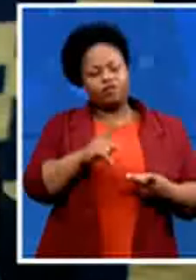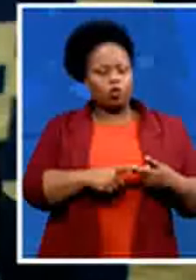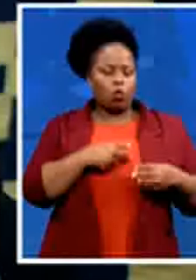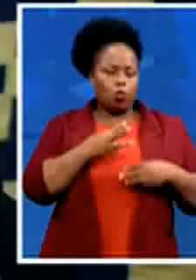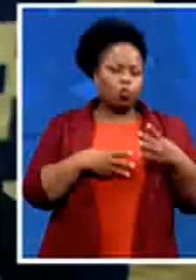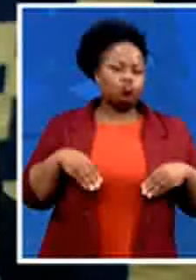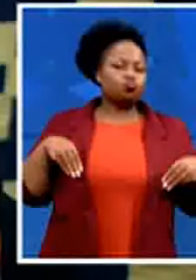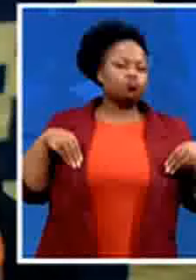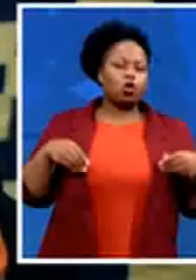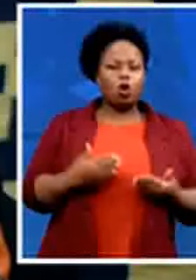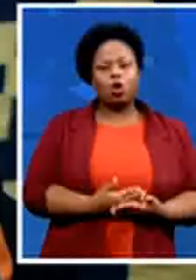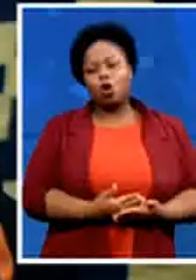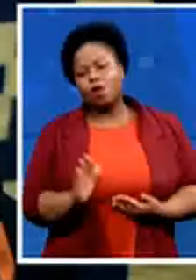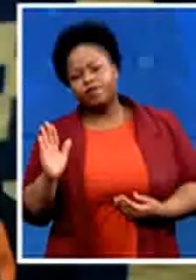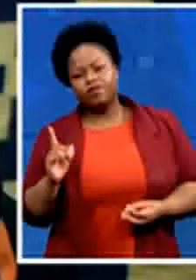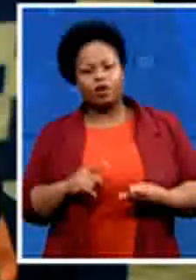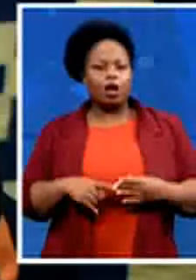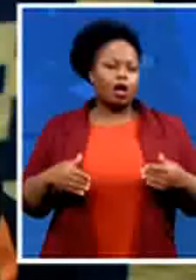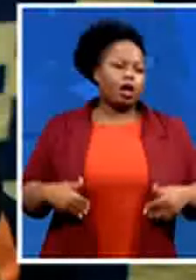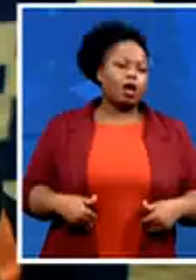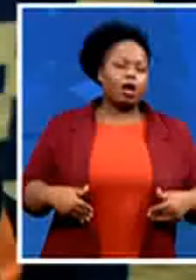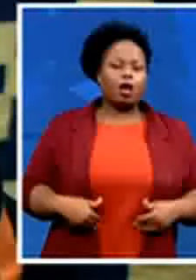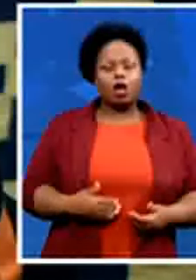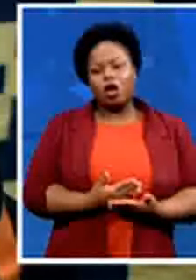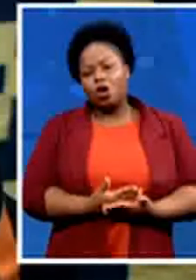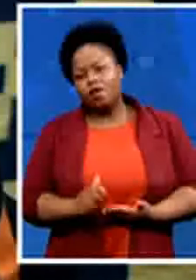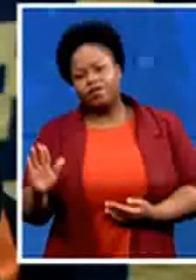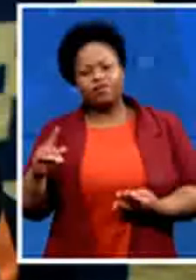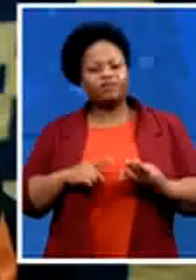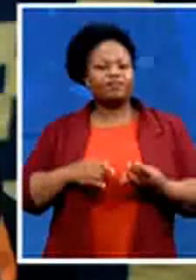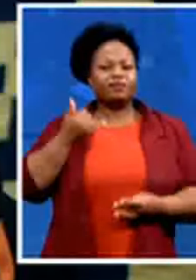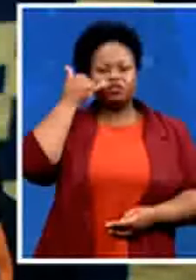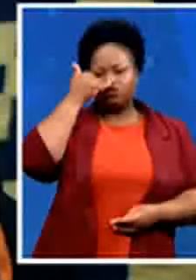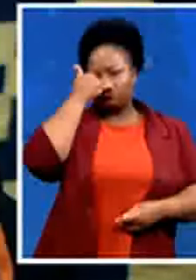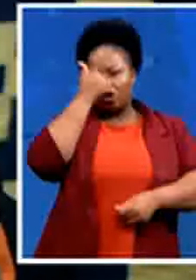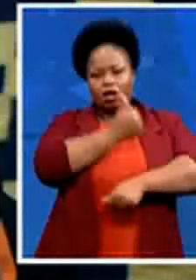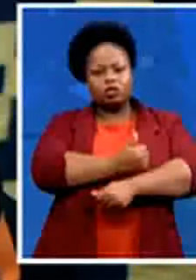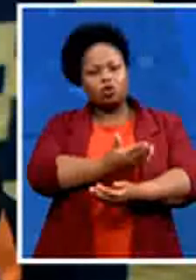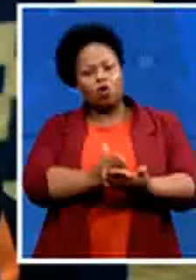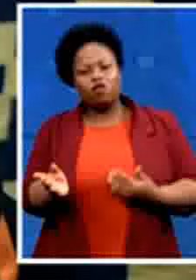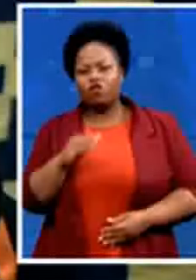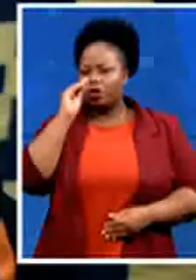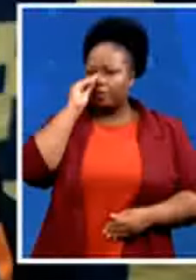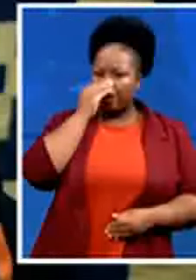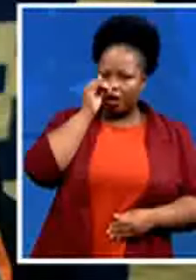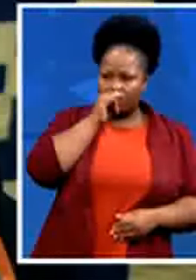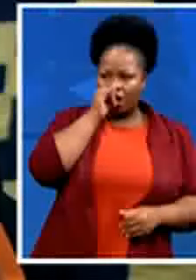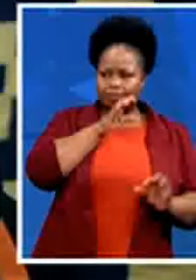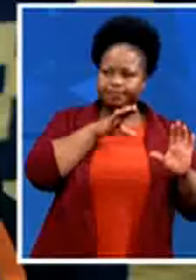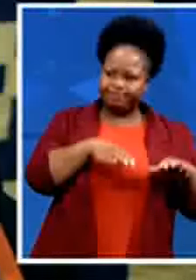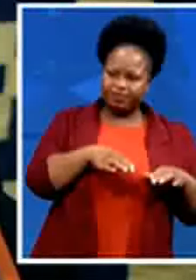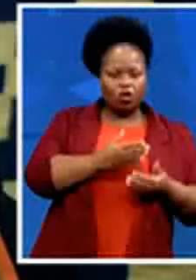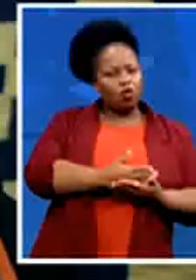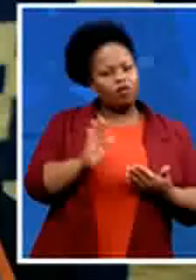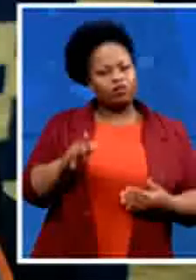anger we have to fight drugs and gangsterism we have to fight to make our neighborhoods